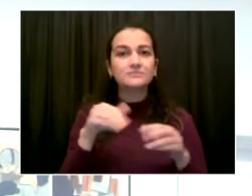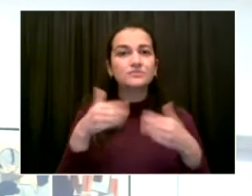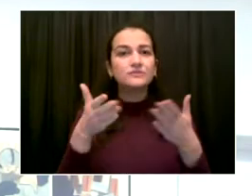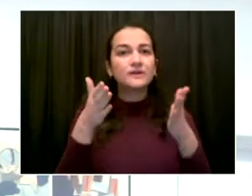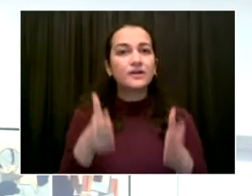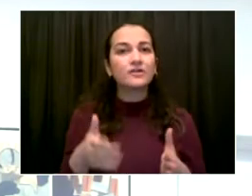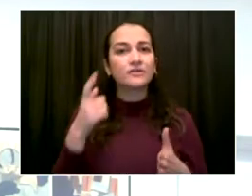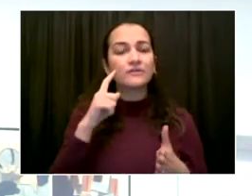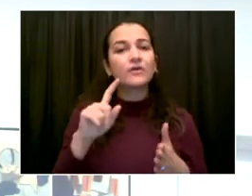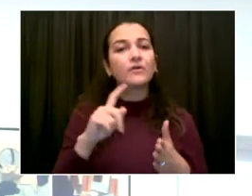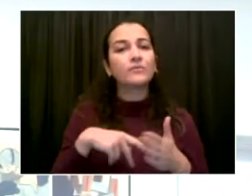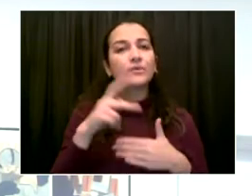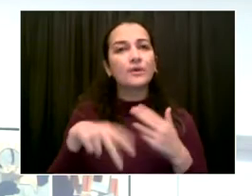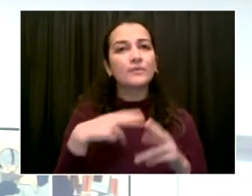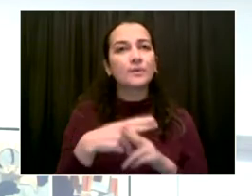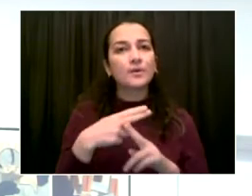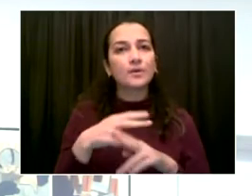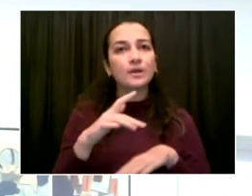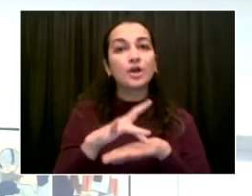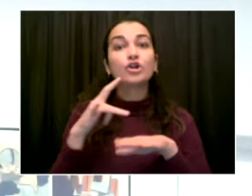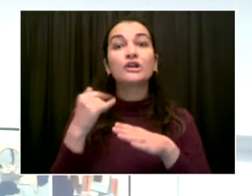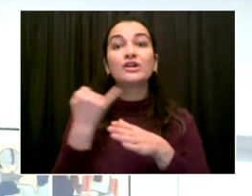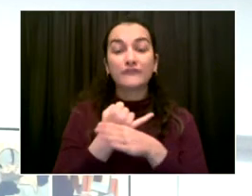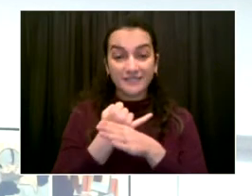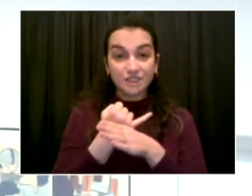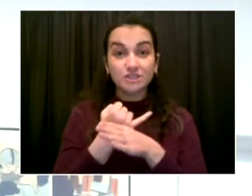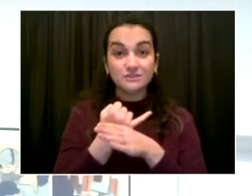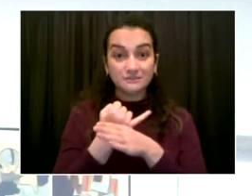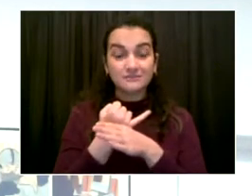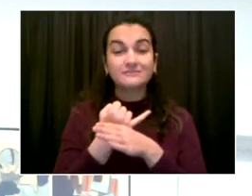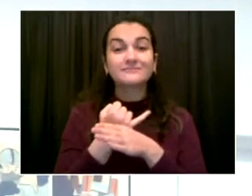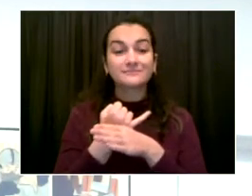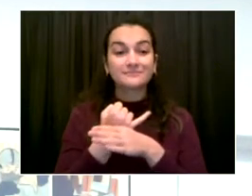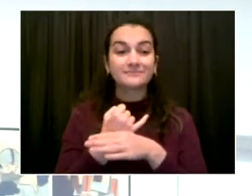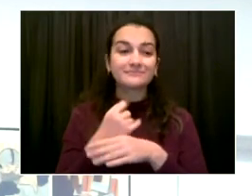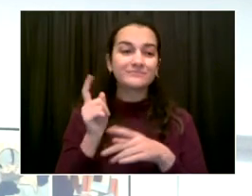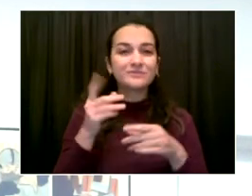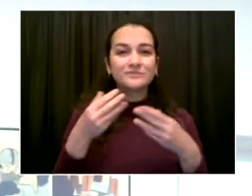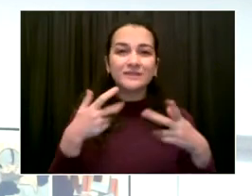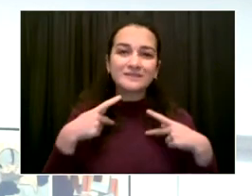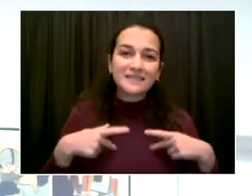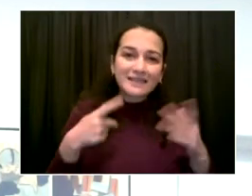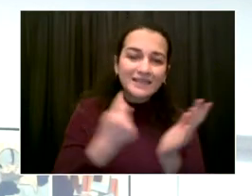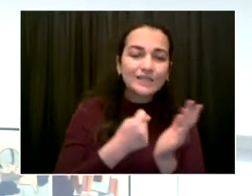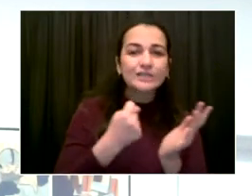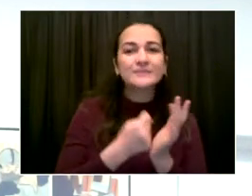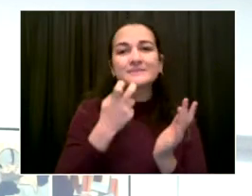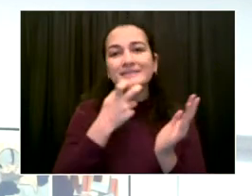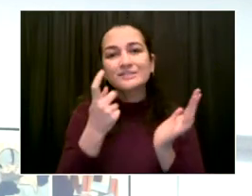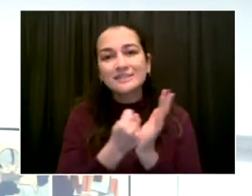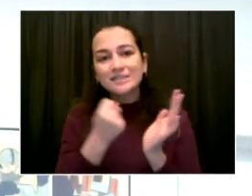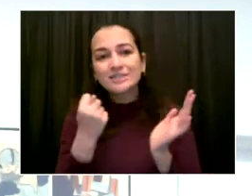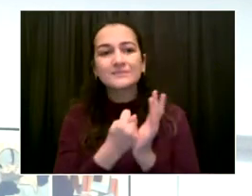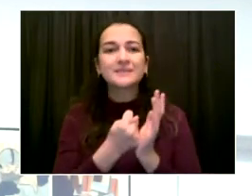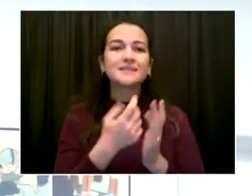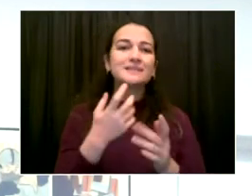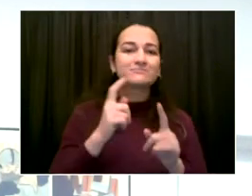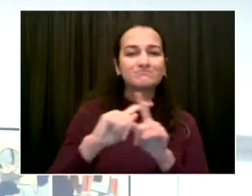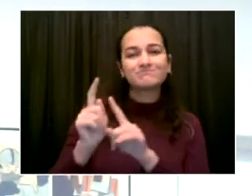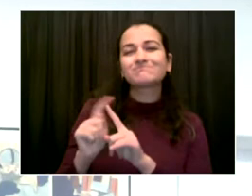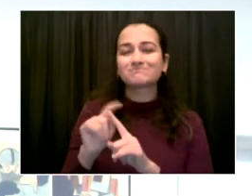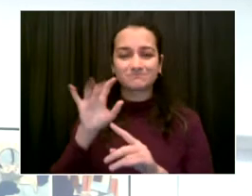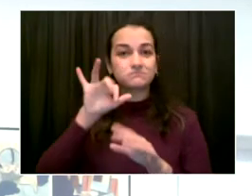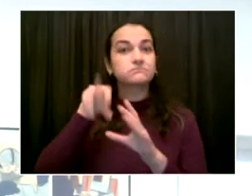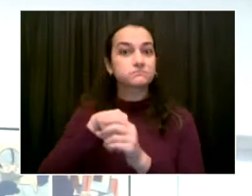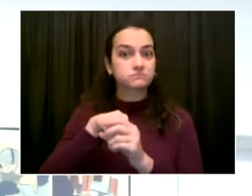now all under a commissioner's order. And the previous one, as well as this one, have been unanimously ratified by the Board